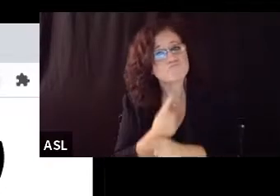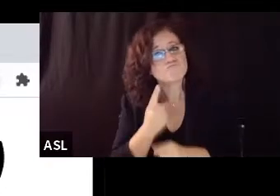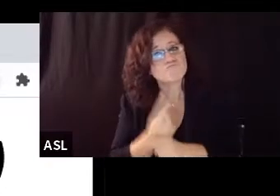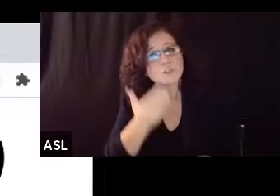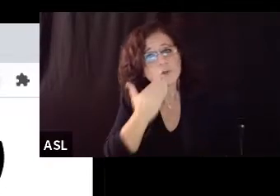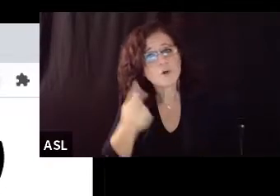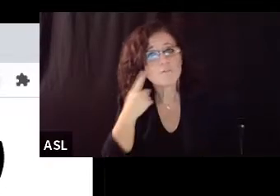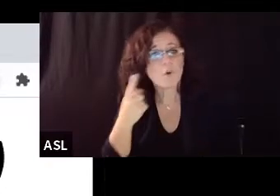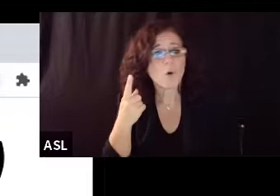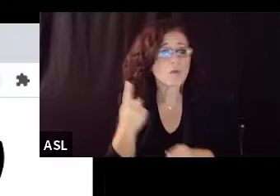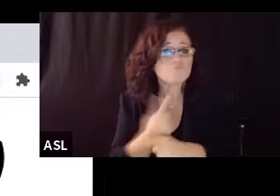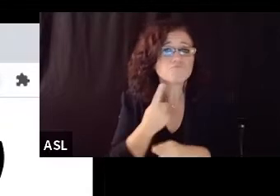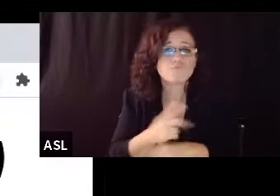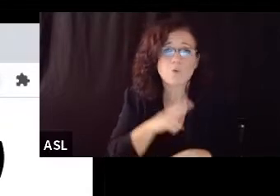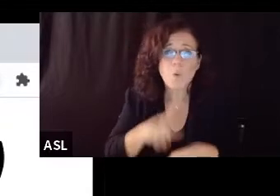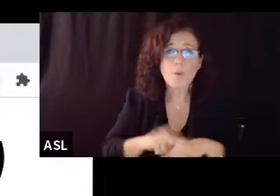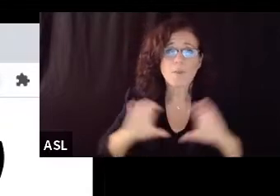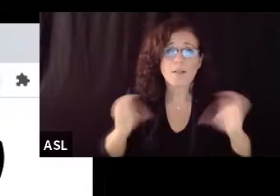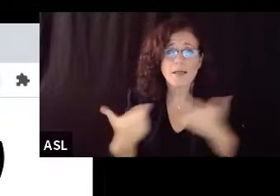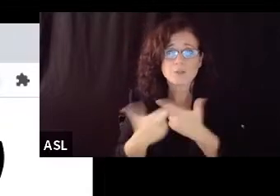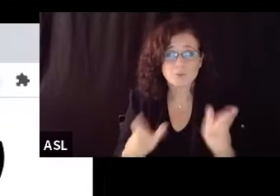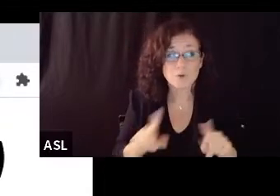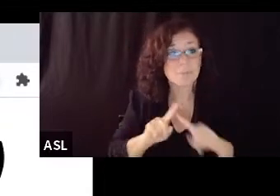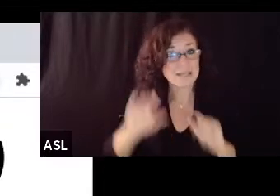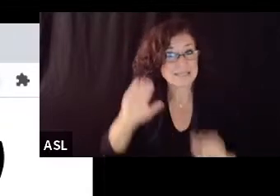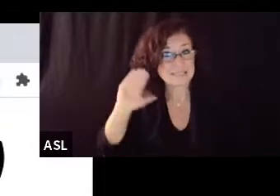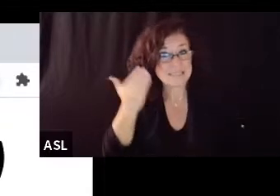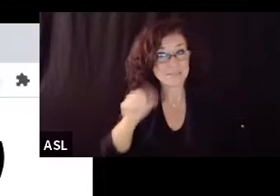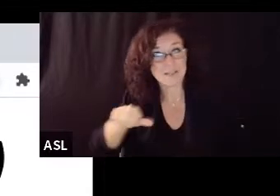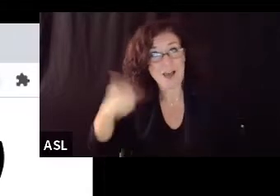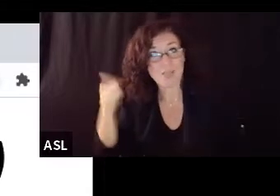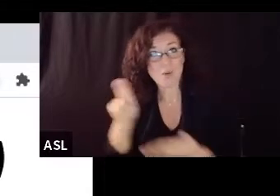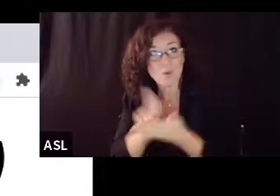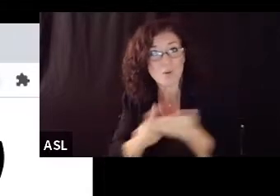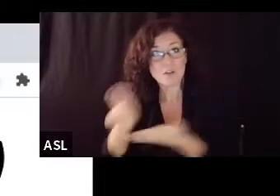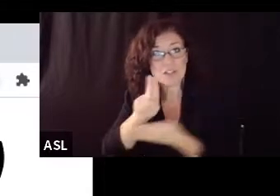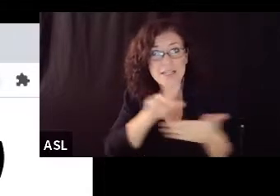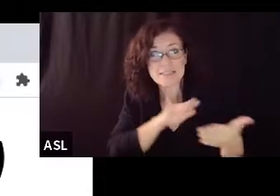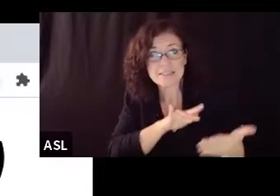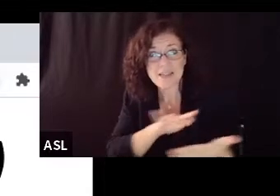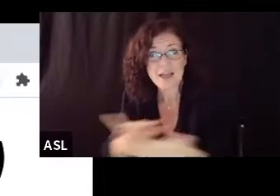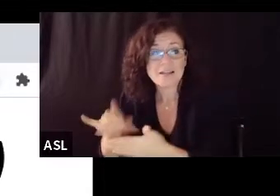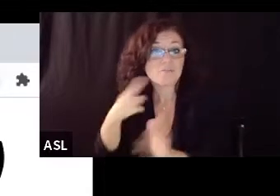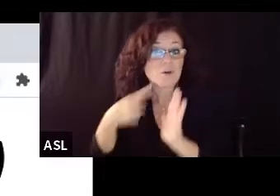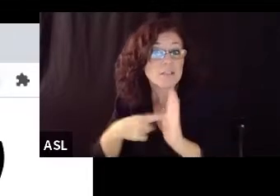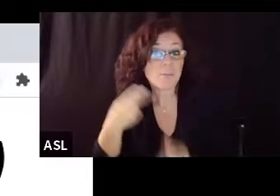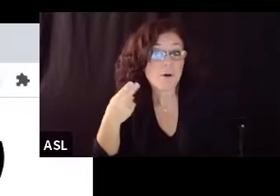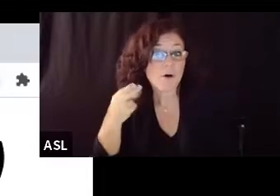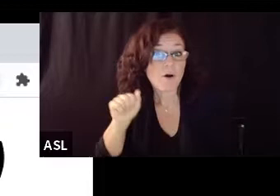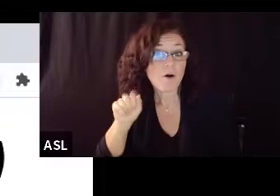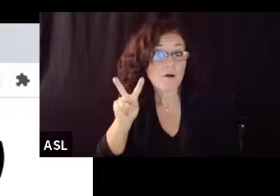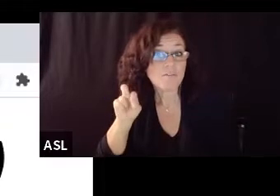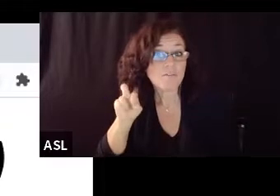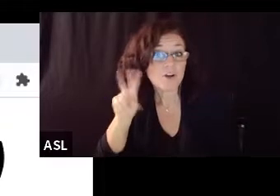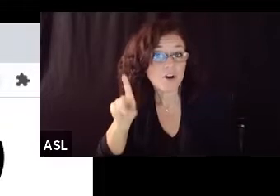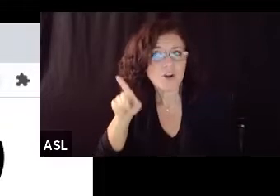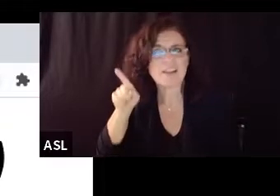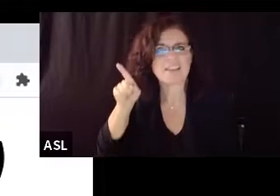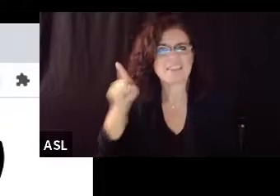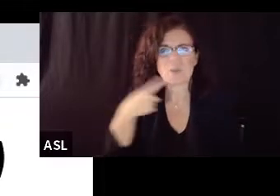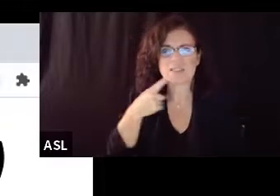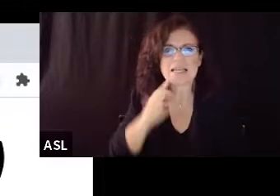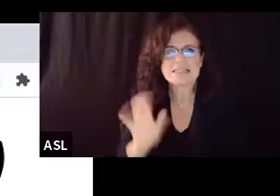harvard school of public health and we understand various other school systems are all kind of narrowing in on the fact that we need many more air